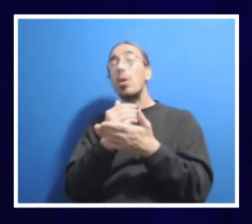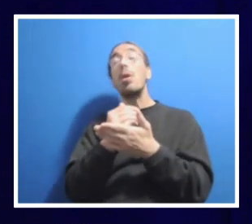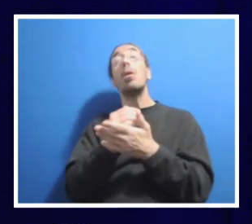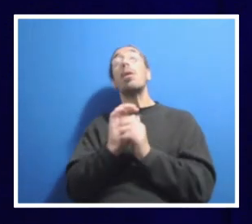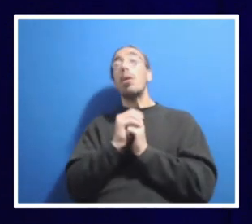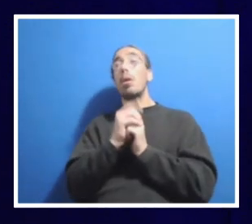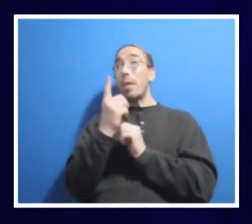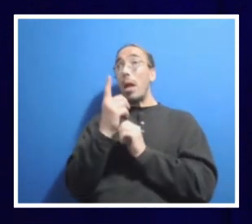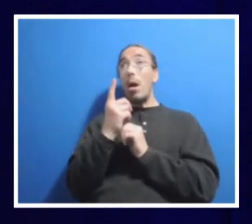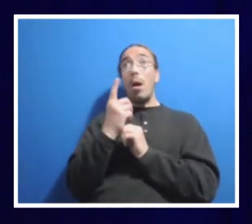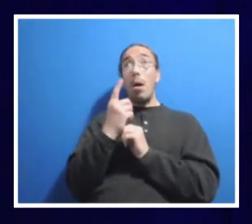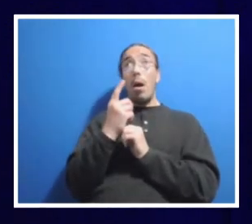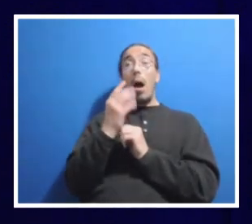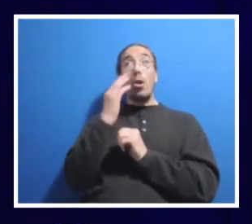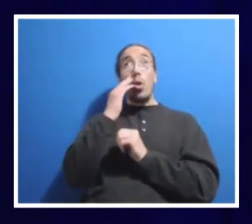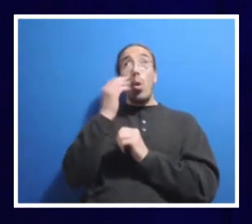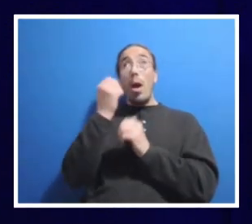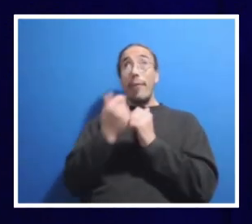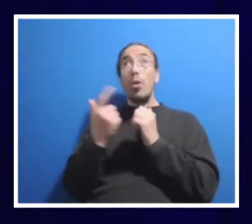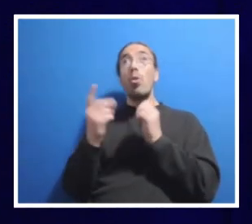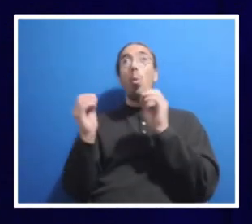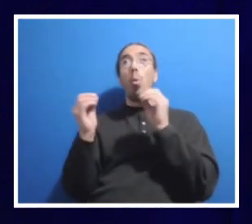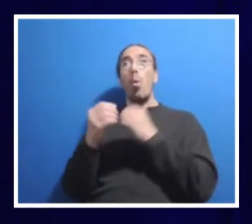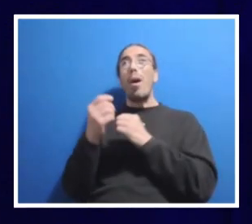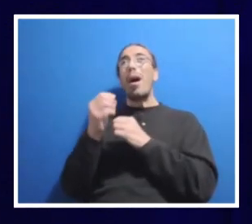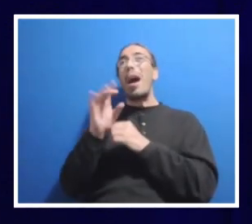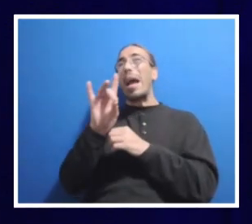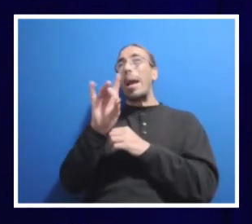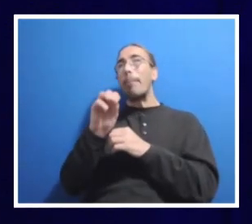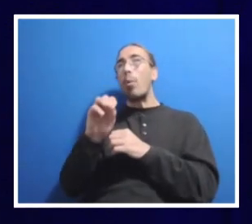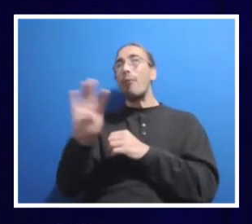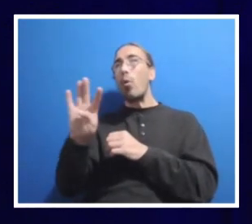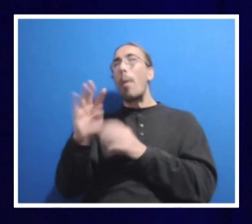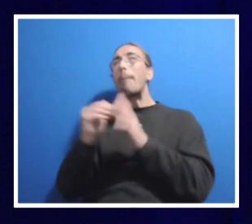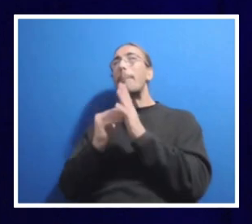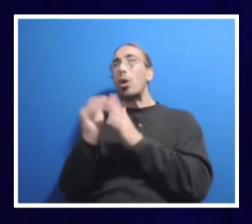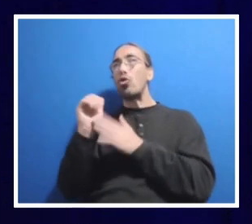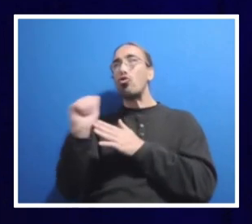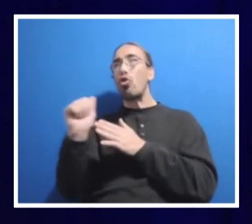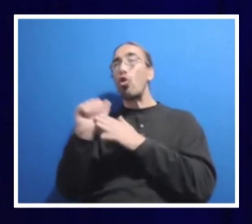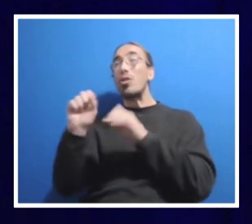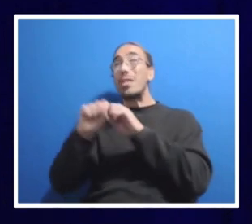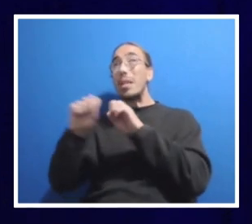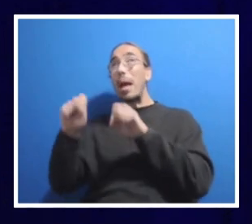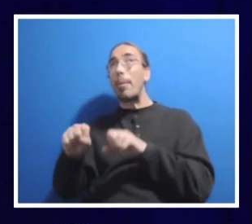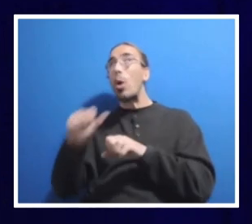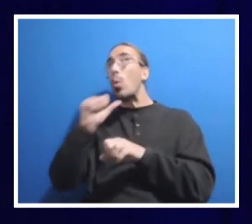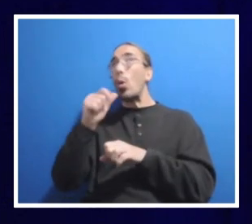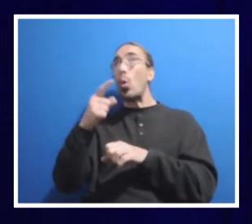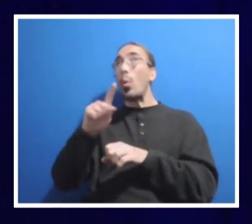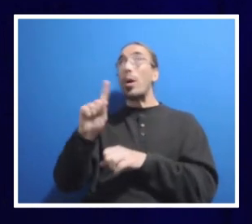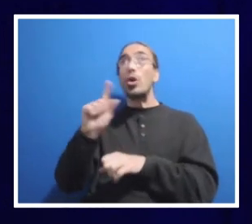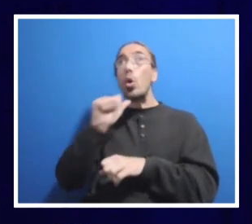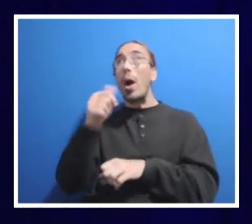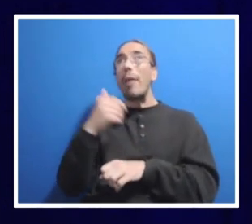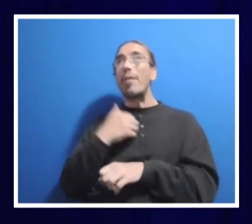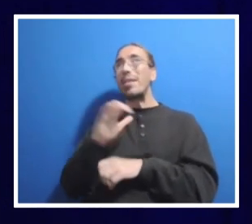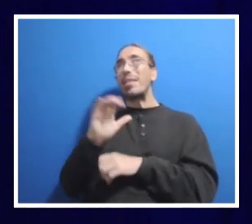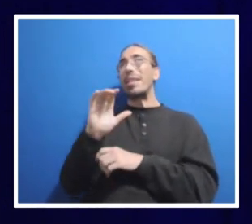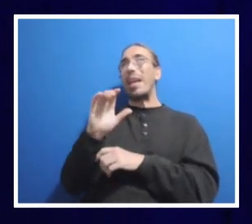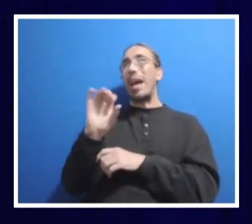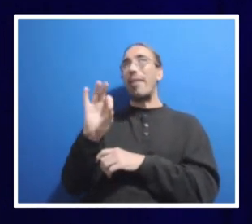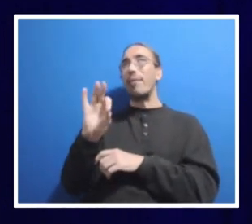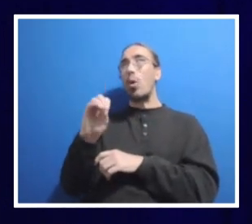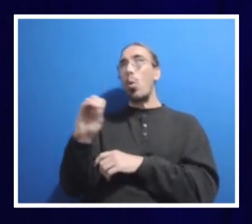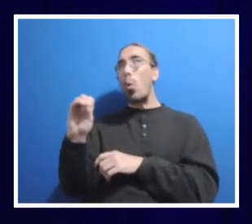I'm aware of of our scale where an $8.4 billion system where we don't have the CFO be able to look at the